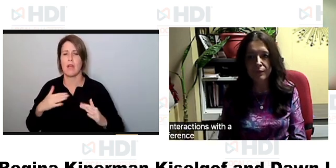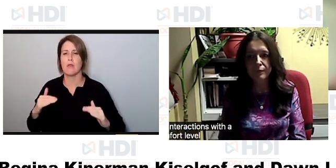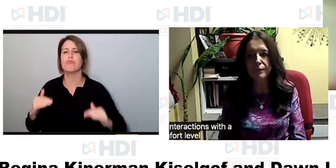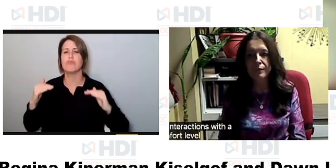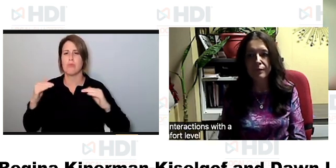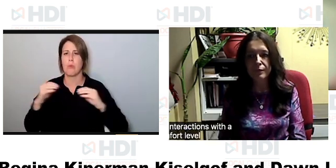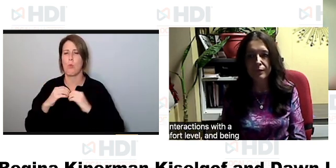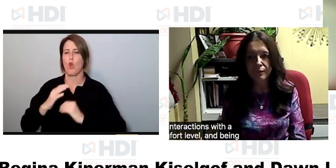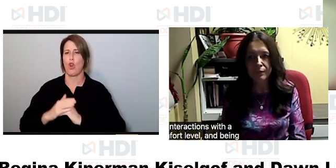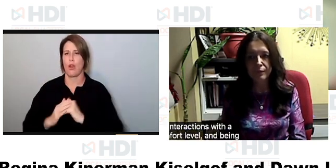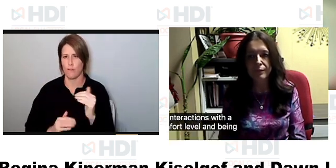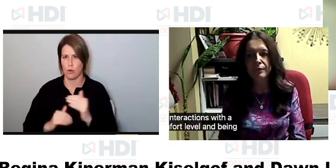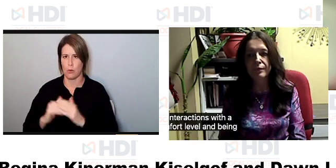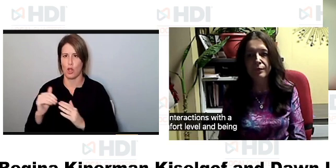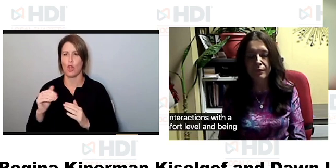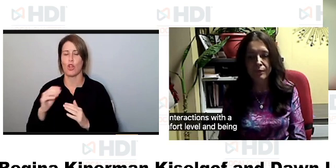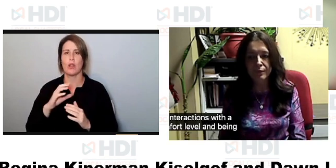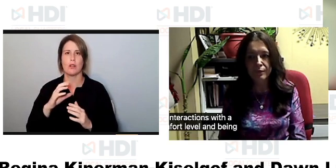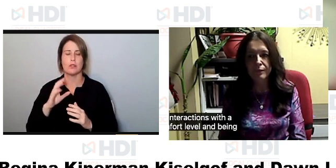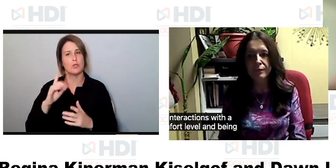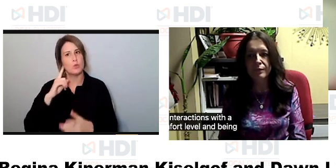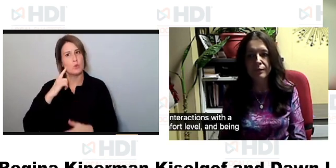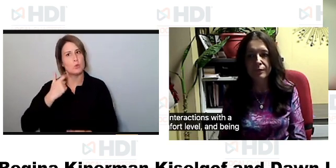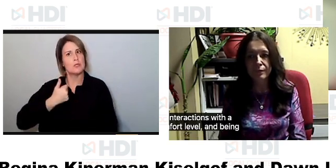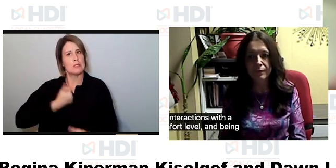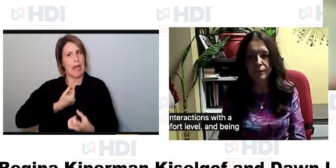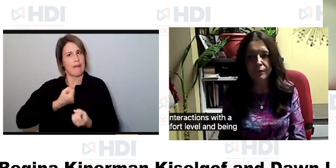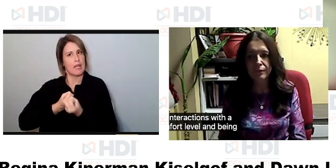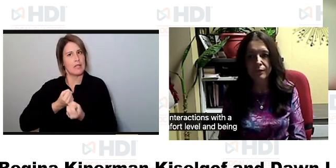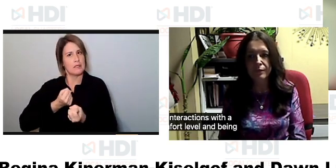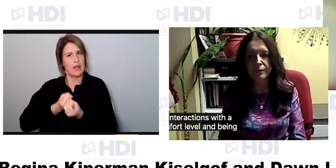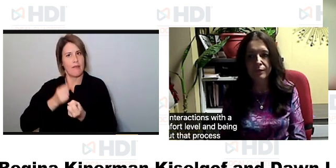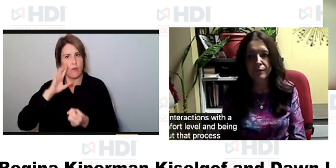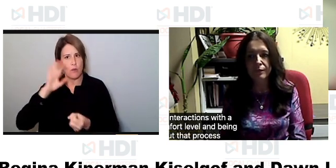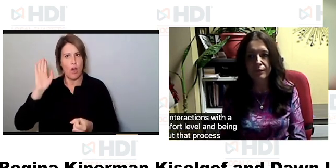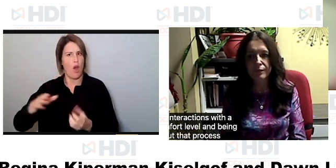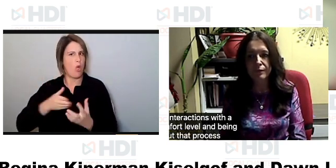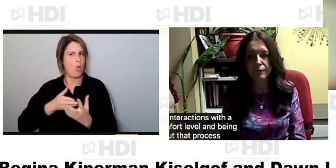in being self-advocates of all throughout that process